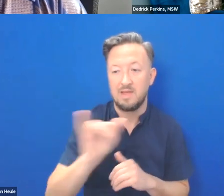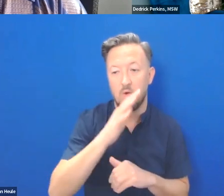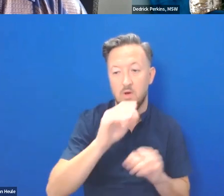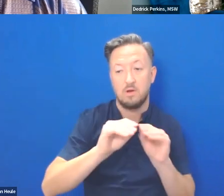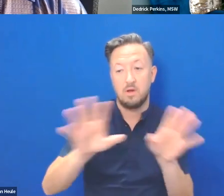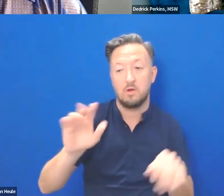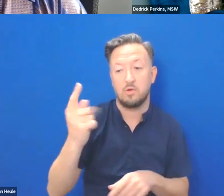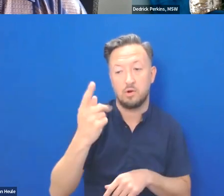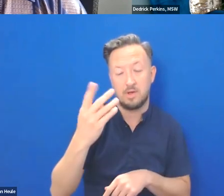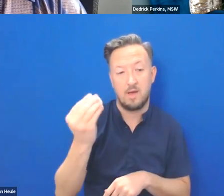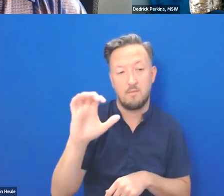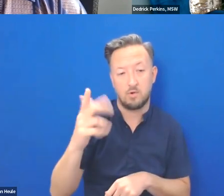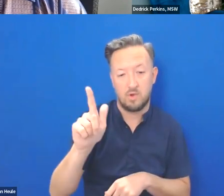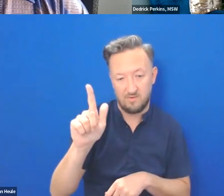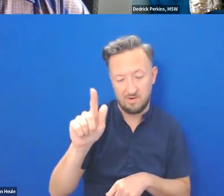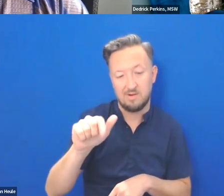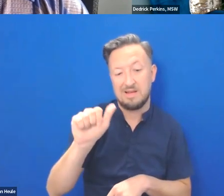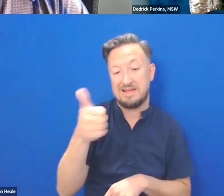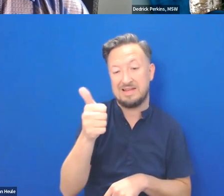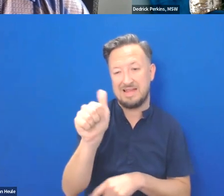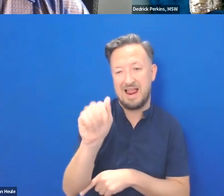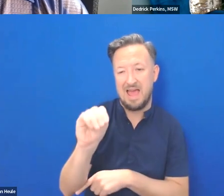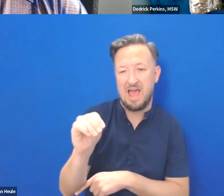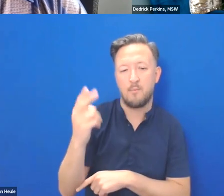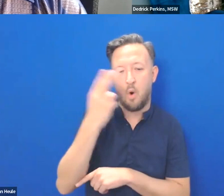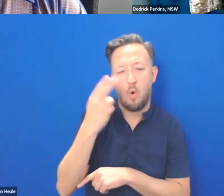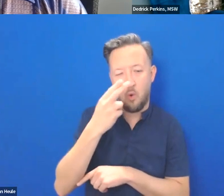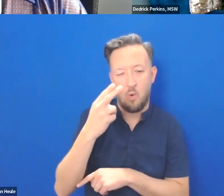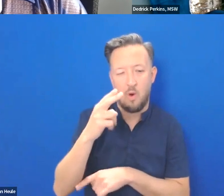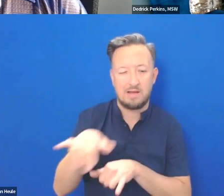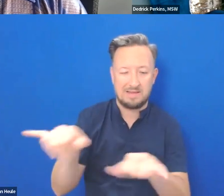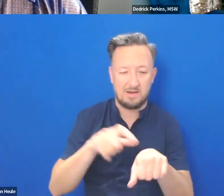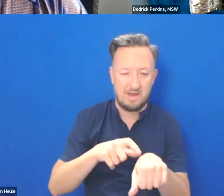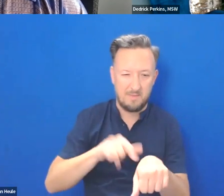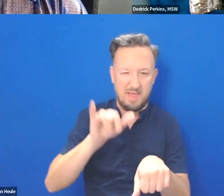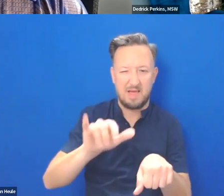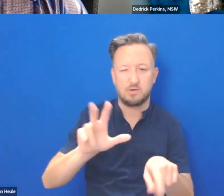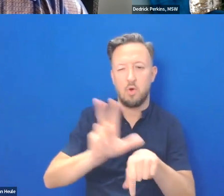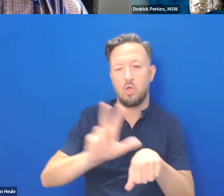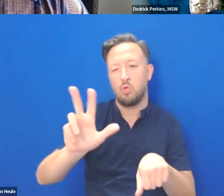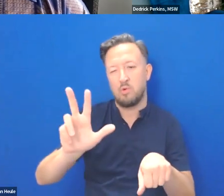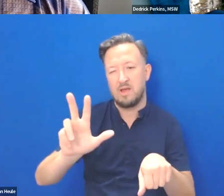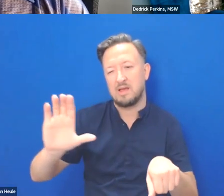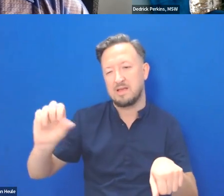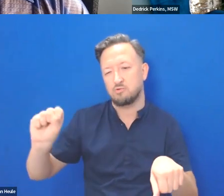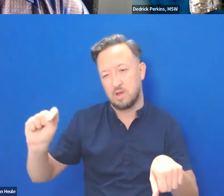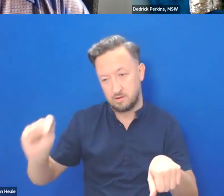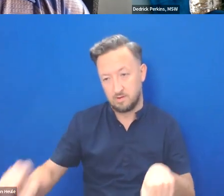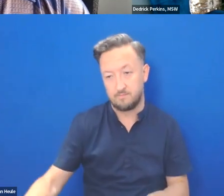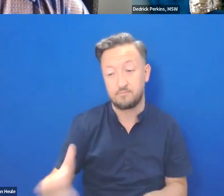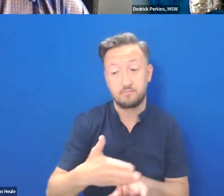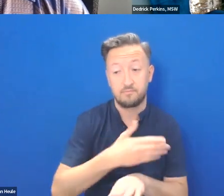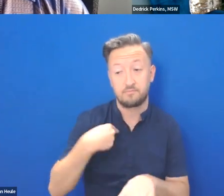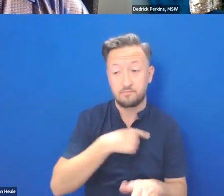21st at 10 a.m. Hawaiian Standard Time, which is 3 p.m. Central Standard Time. Before we get